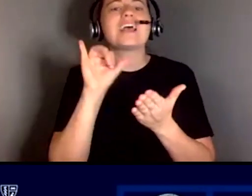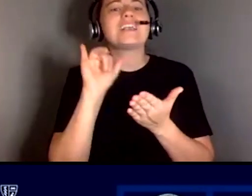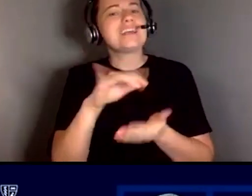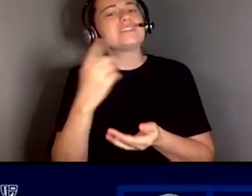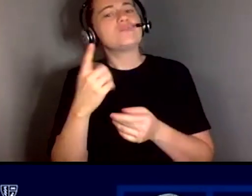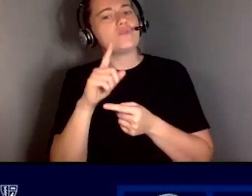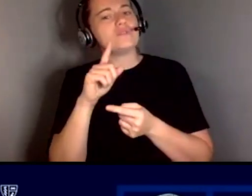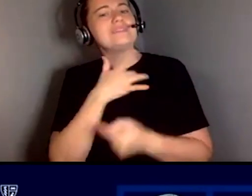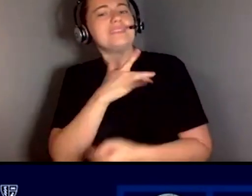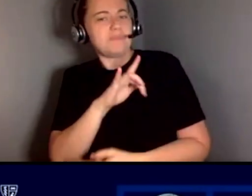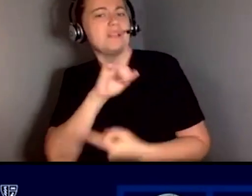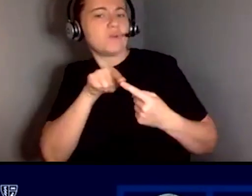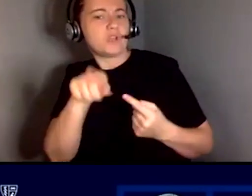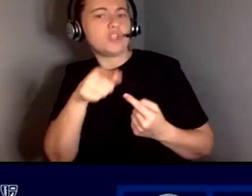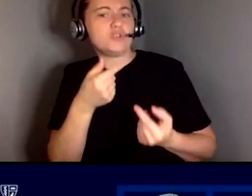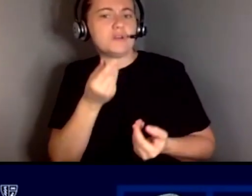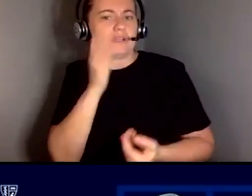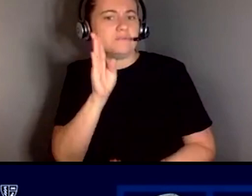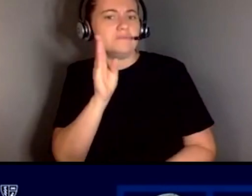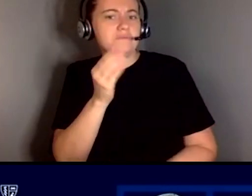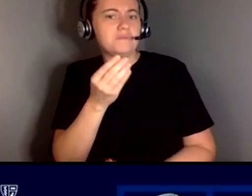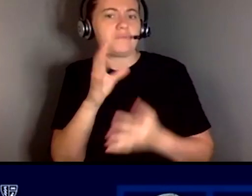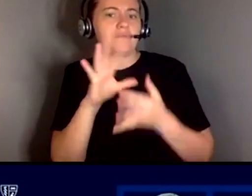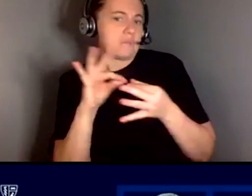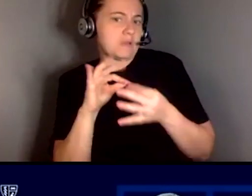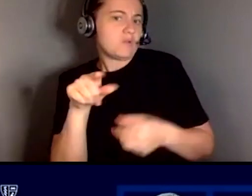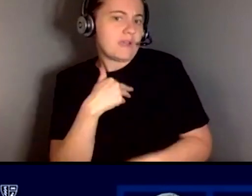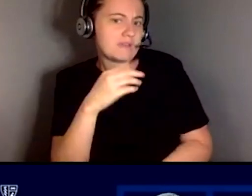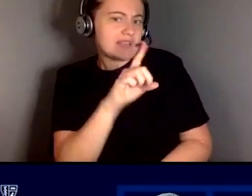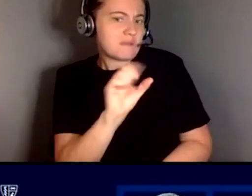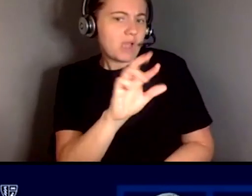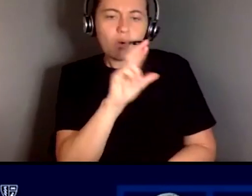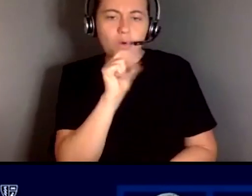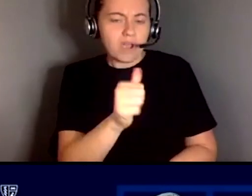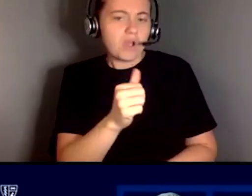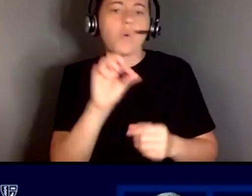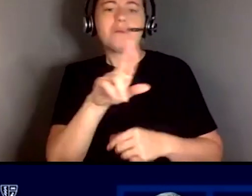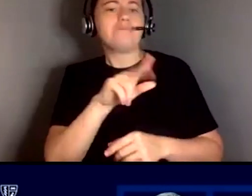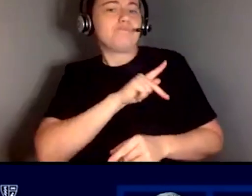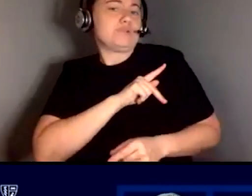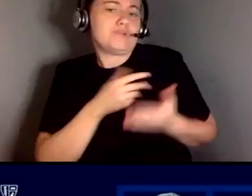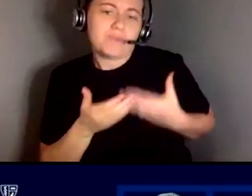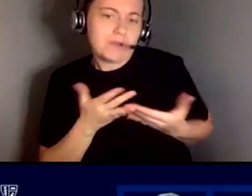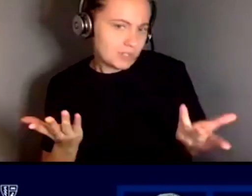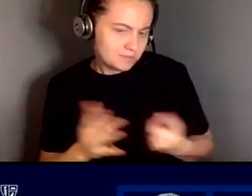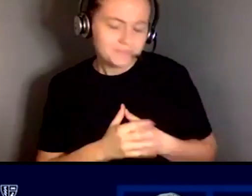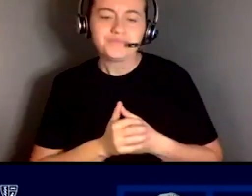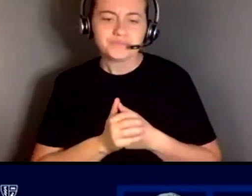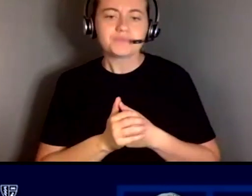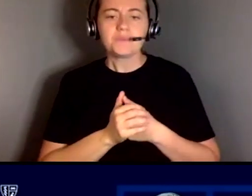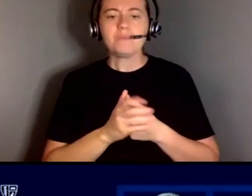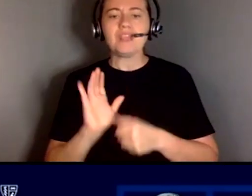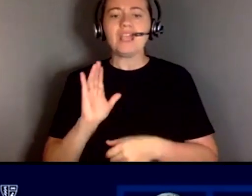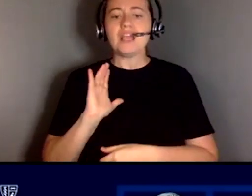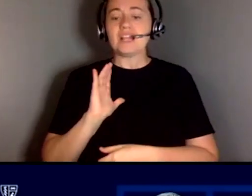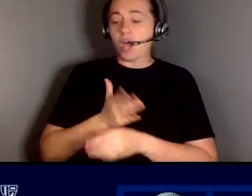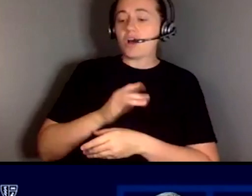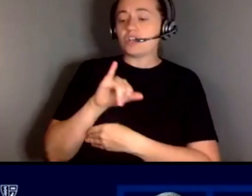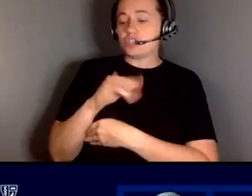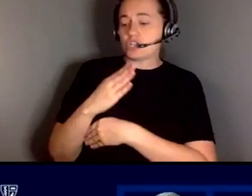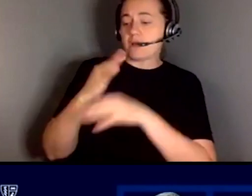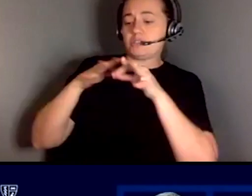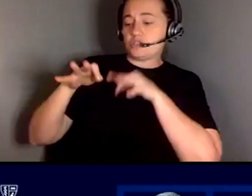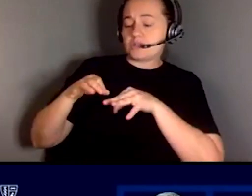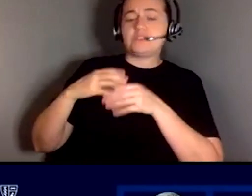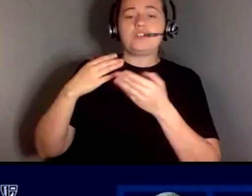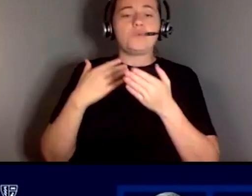um so what we have i mean certainly in our job description and you guys can be doing this and in whether it be